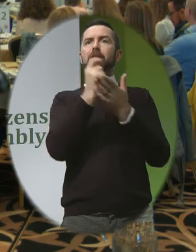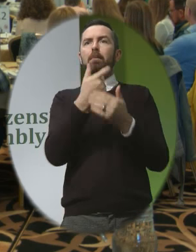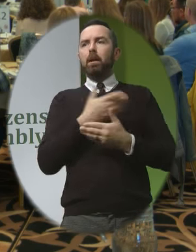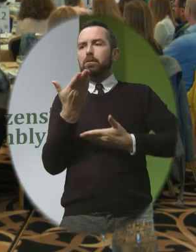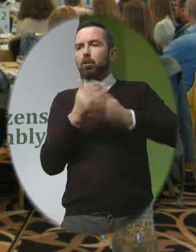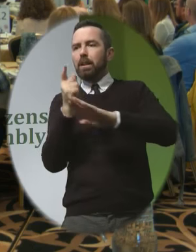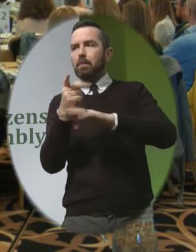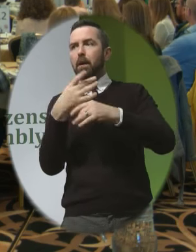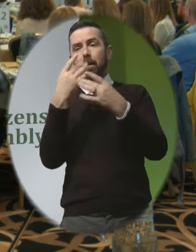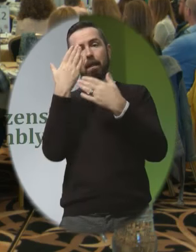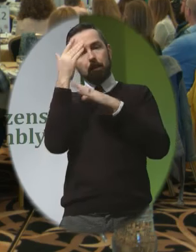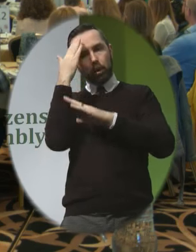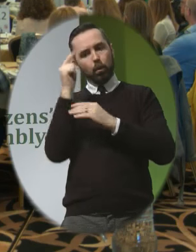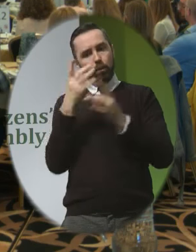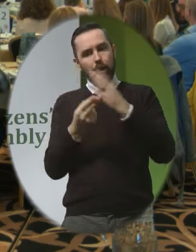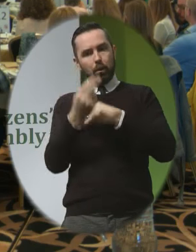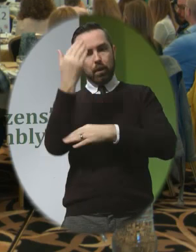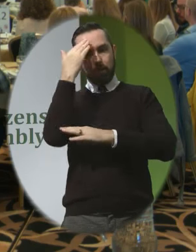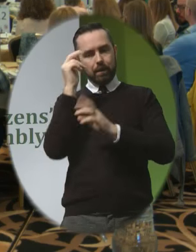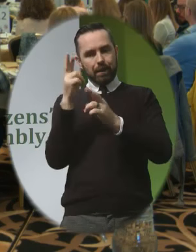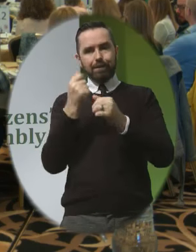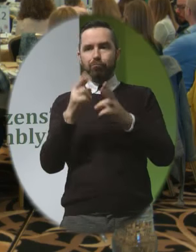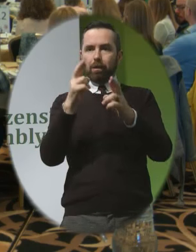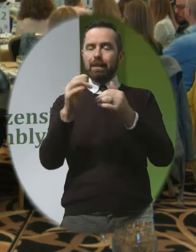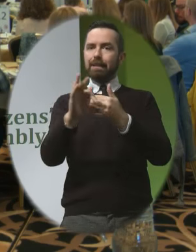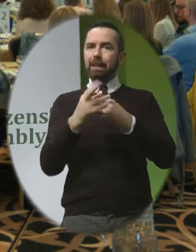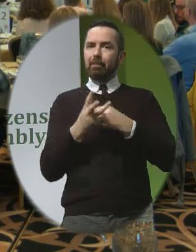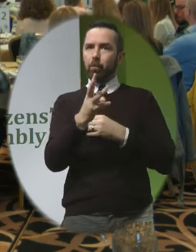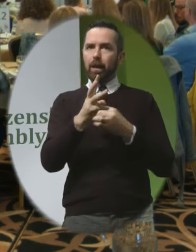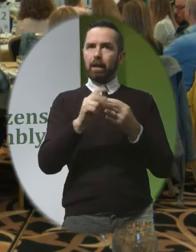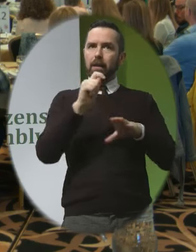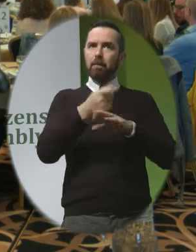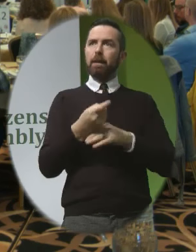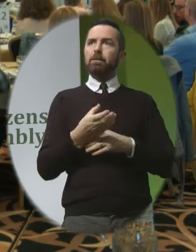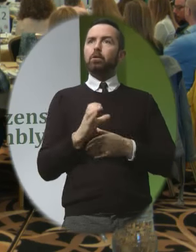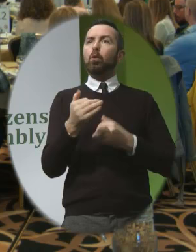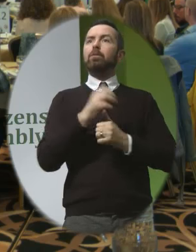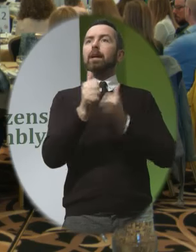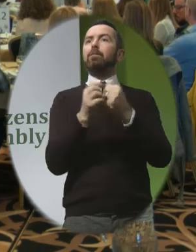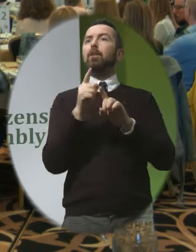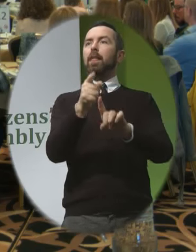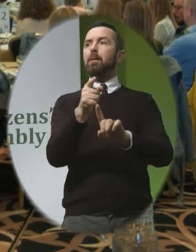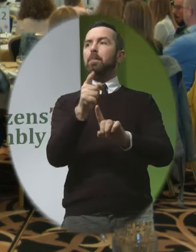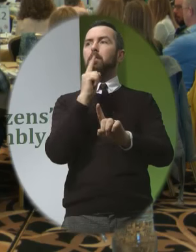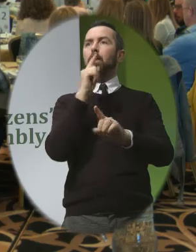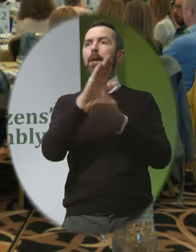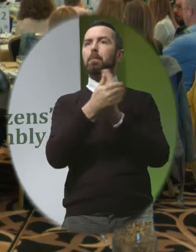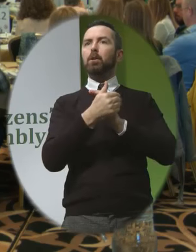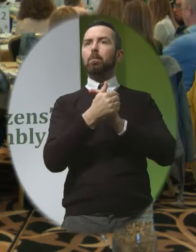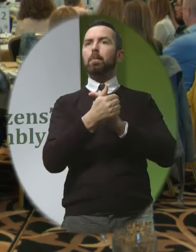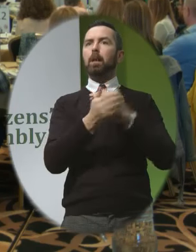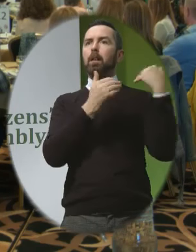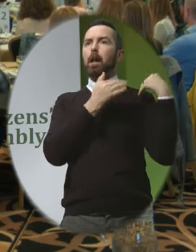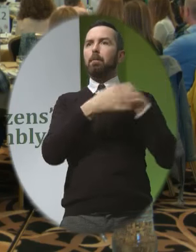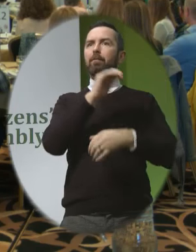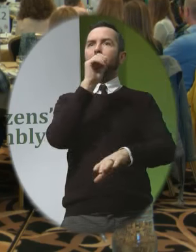they've made up their minds and that this is the safest easiest and most appropriate course of action for them they are becoming liable to 14